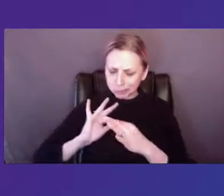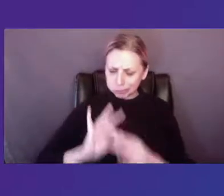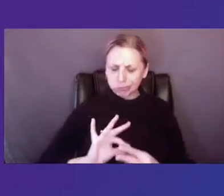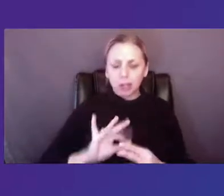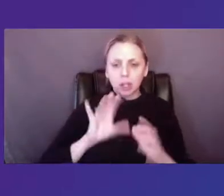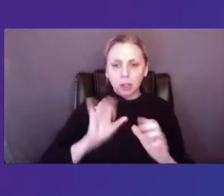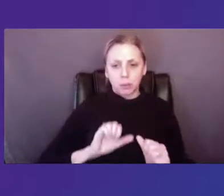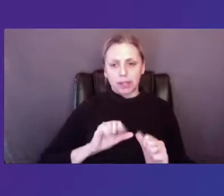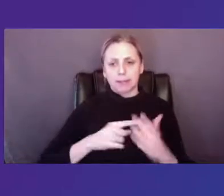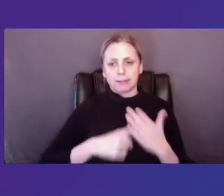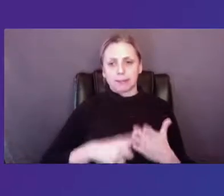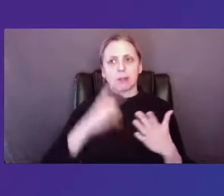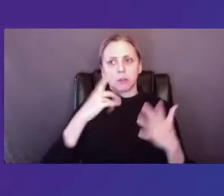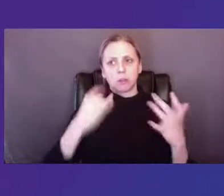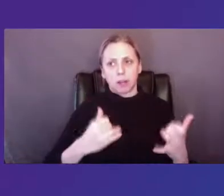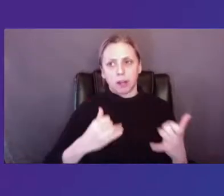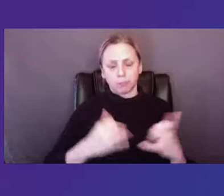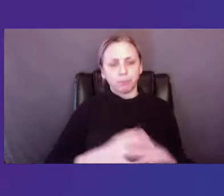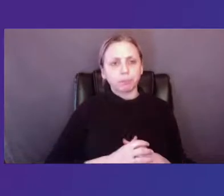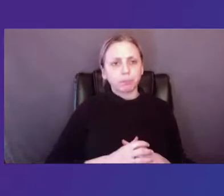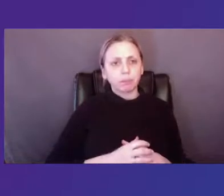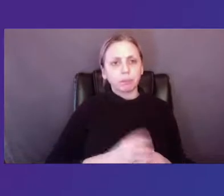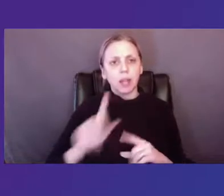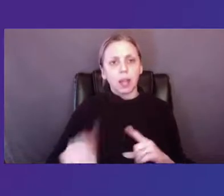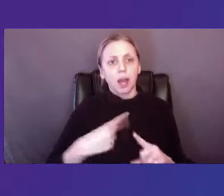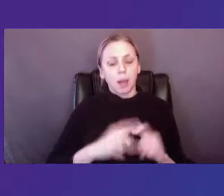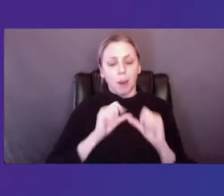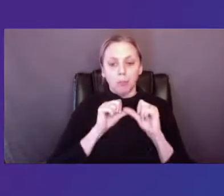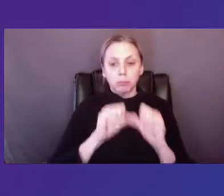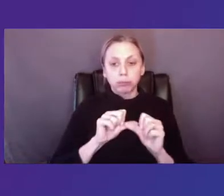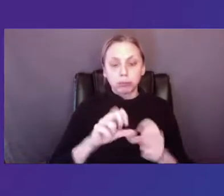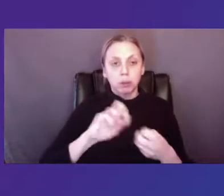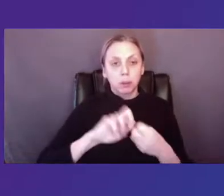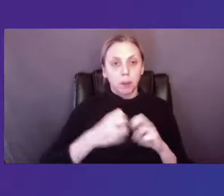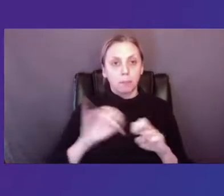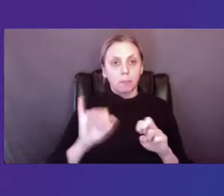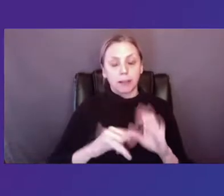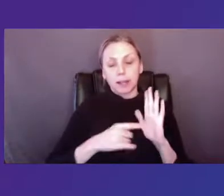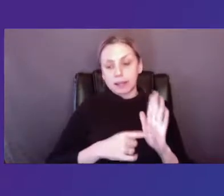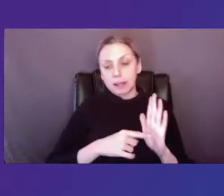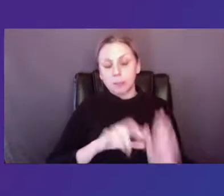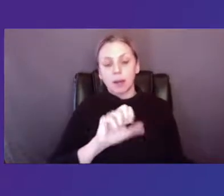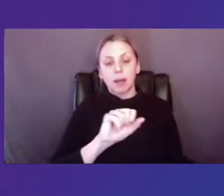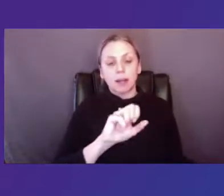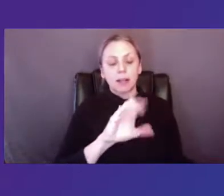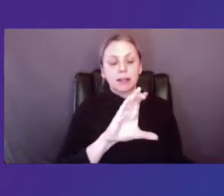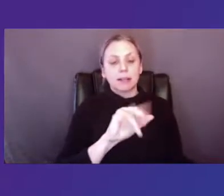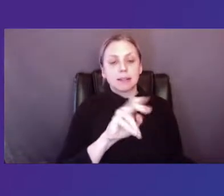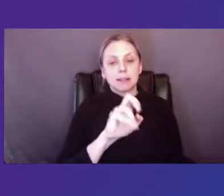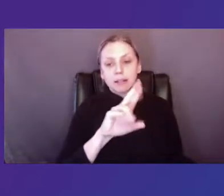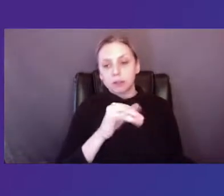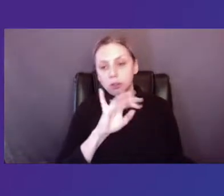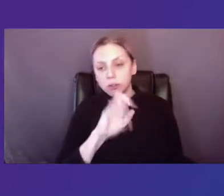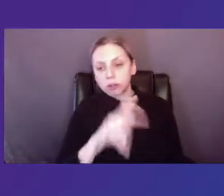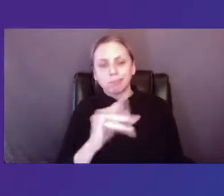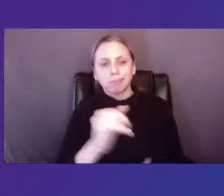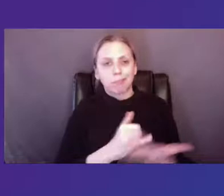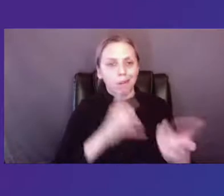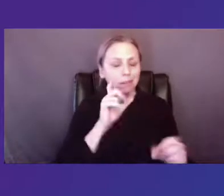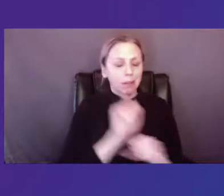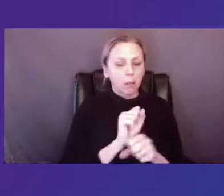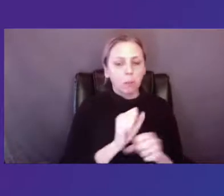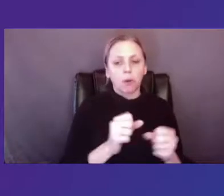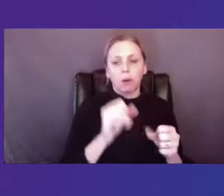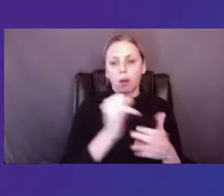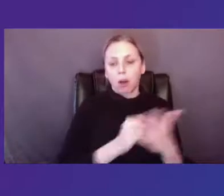us today about enduring issues such as censorship, arts labor, arts labor advocacy,